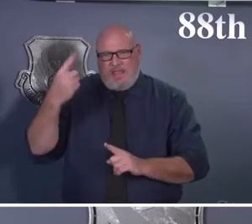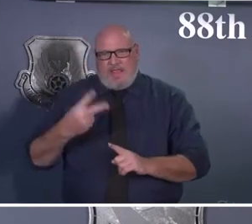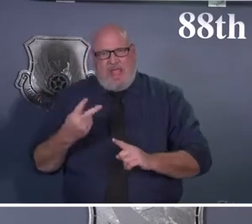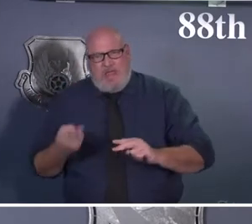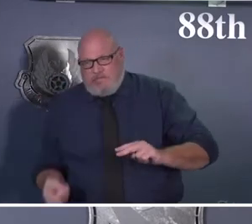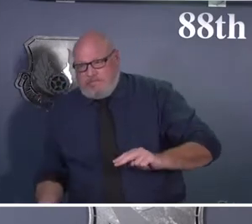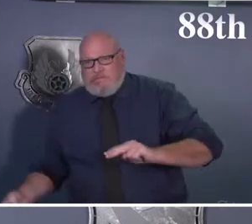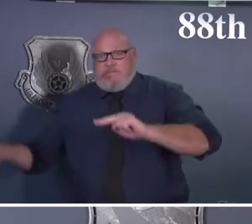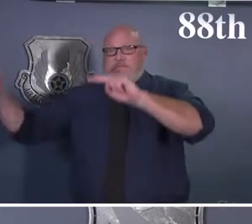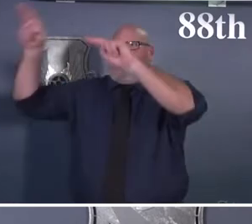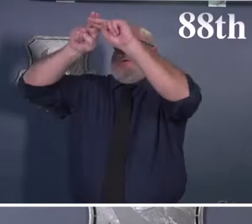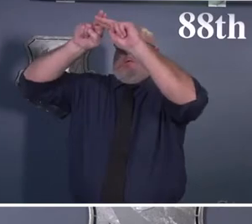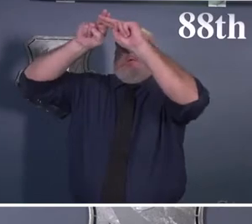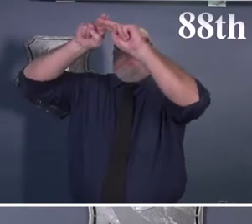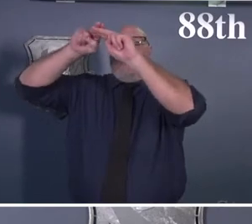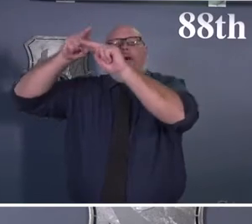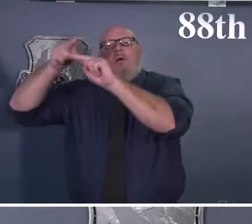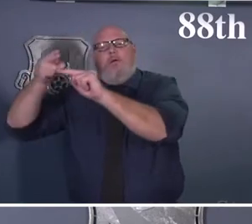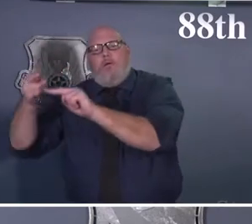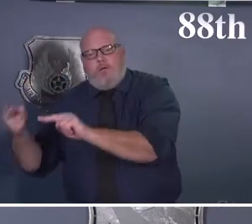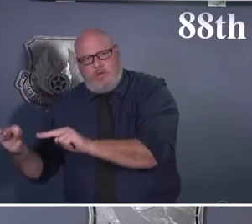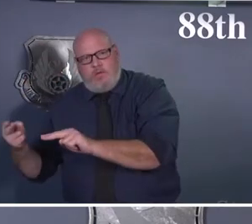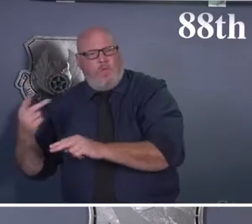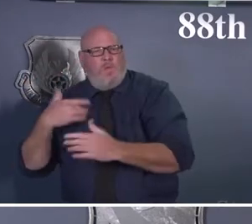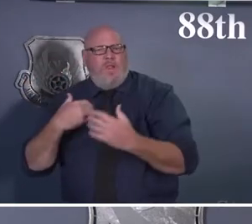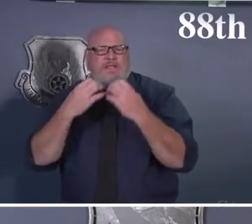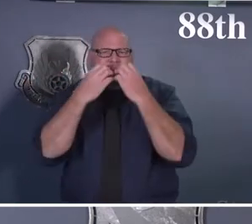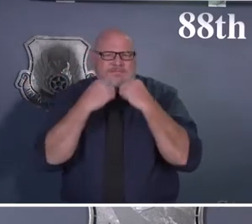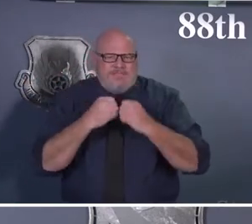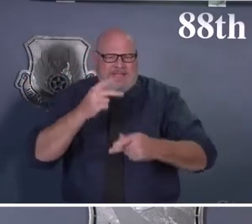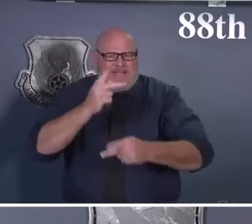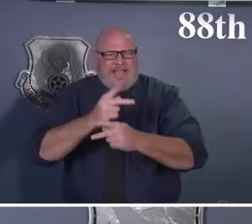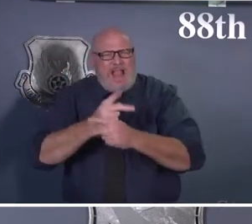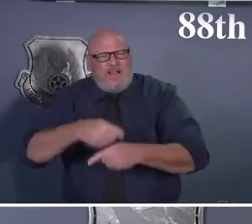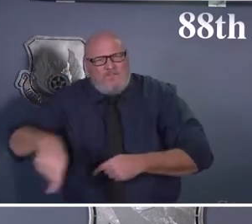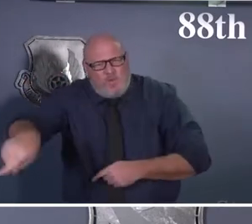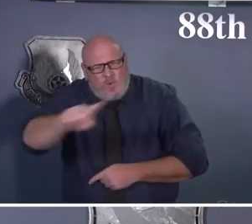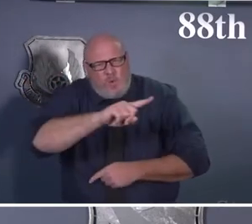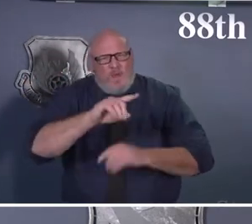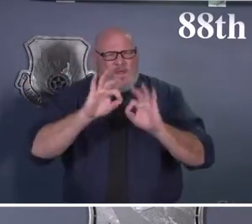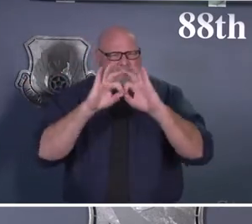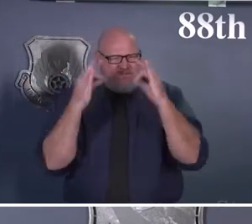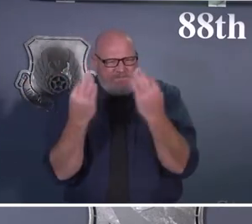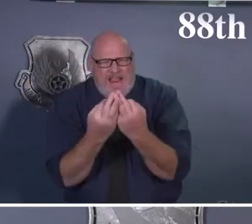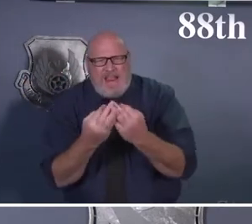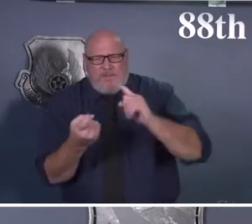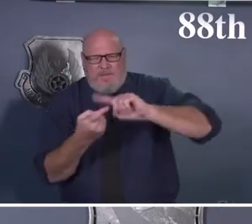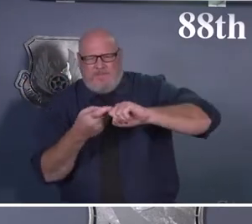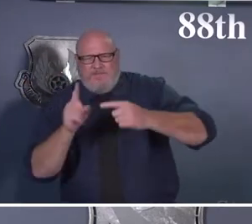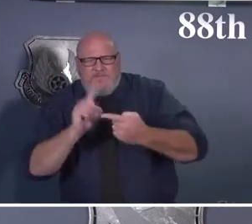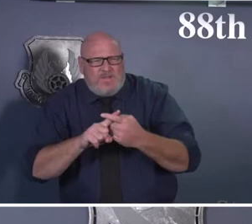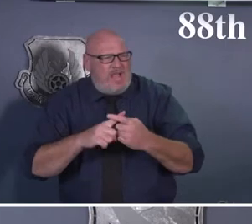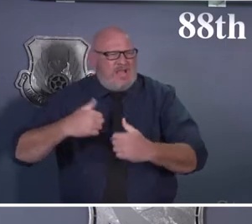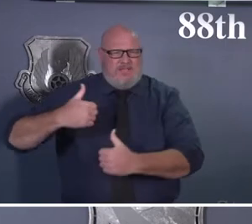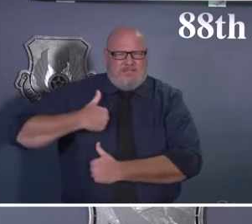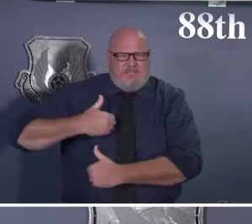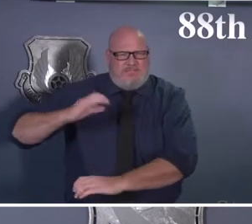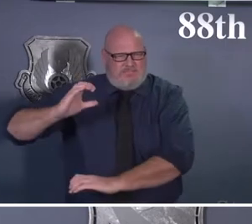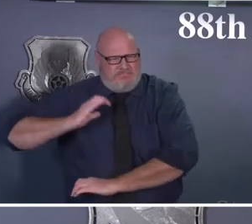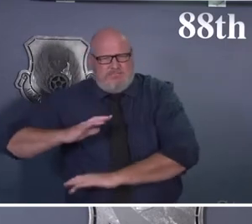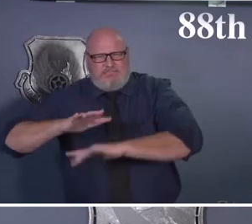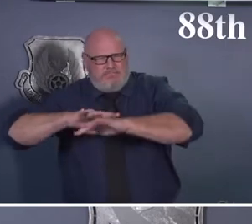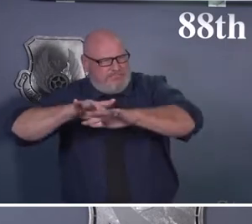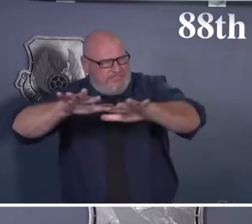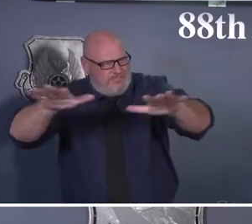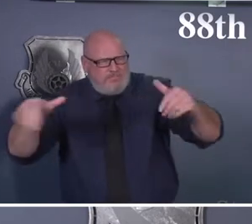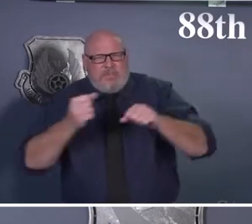Thanks for taking care of our teammates. And we're thrilled to see us on the other side of this Omicron variant and doing much, much better. Hopefully